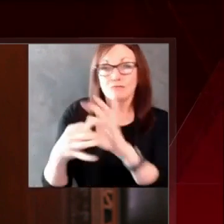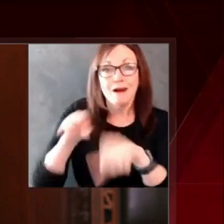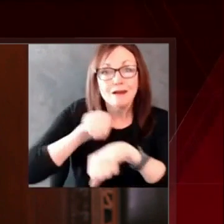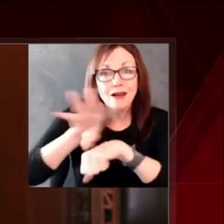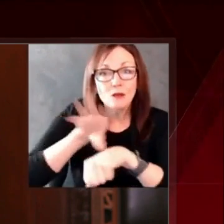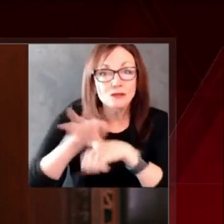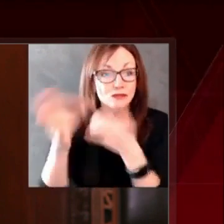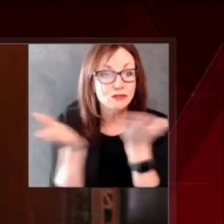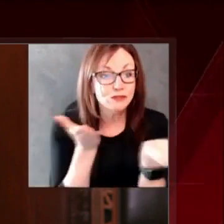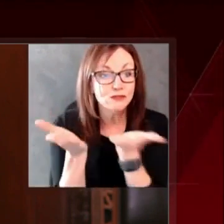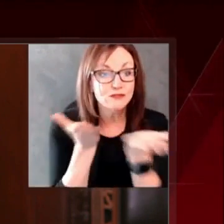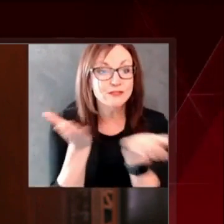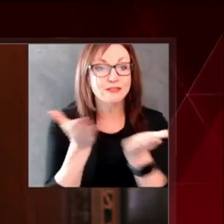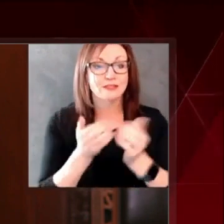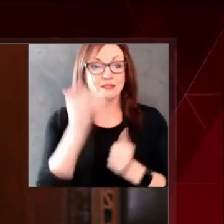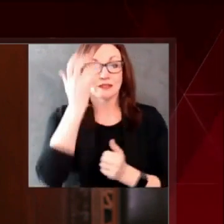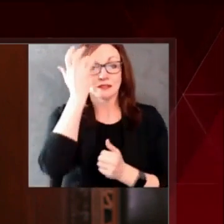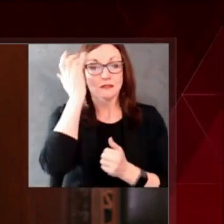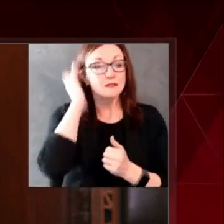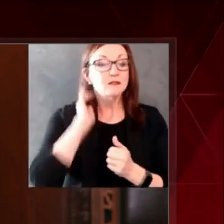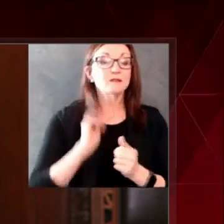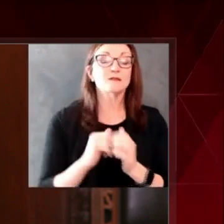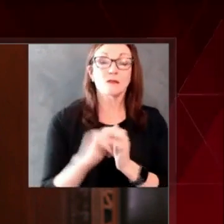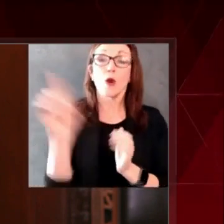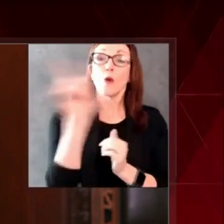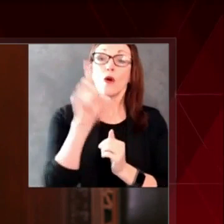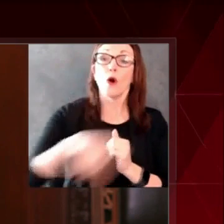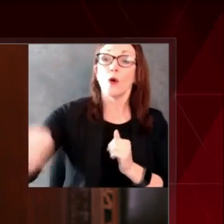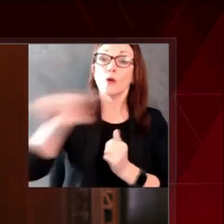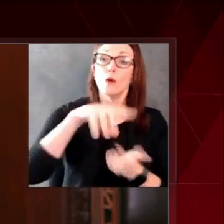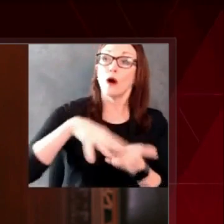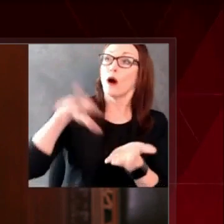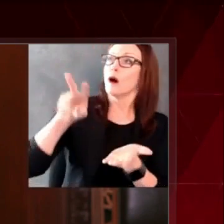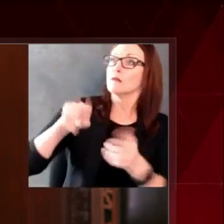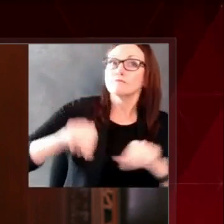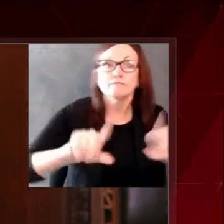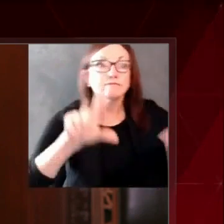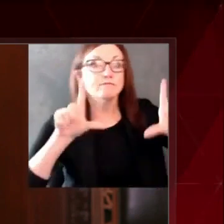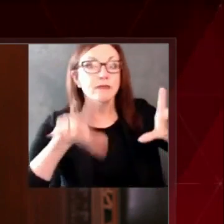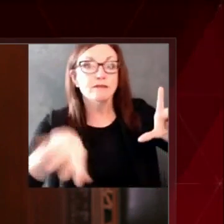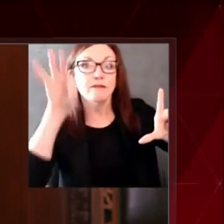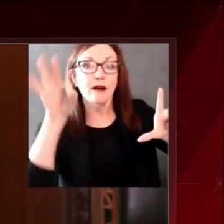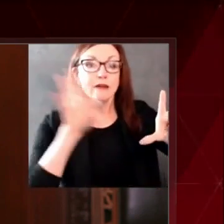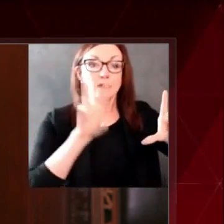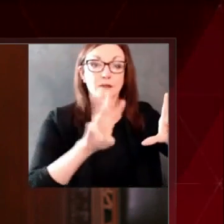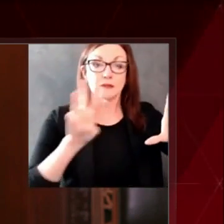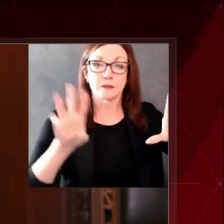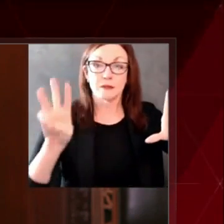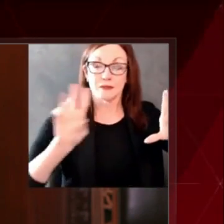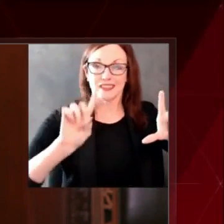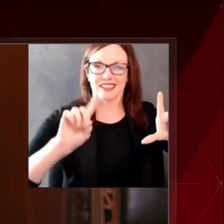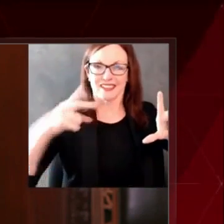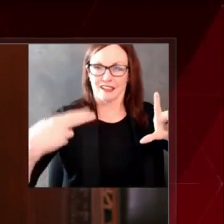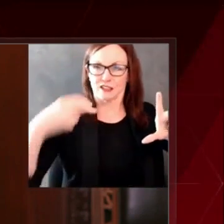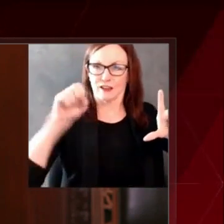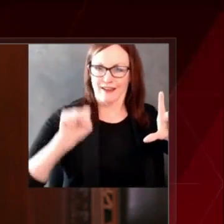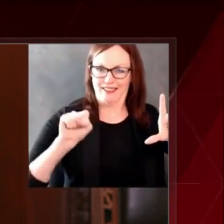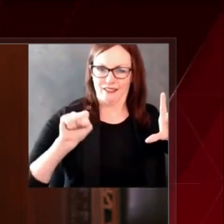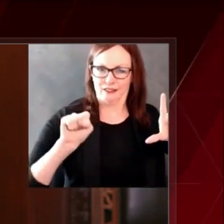find help. So let's stay hopeful, let's stay safe, let's get through these upcoming months together, Wisconsin.